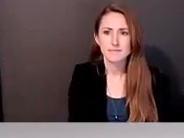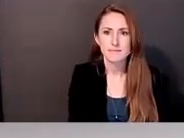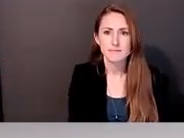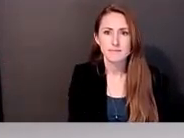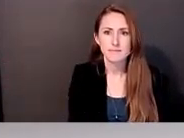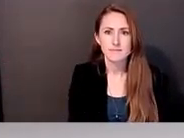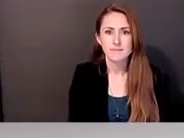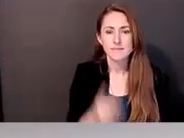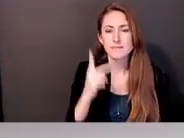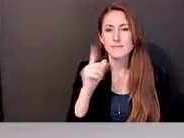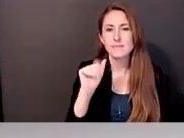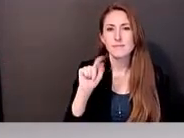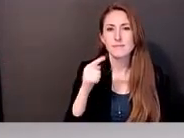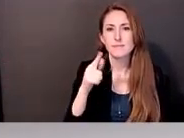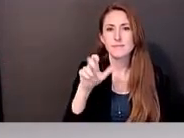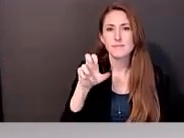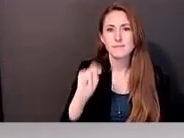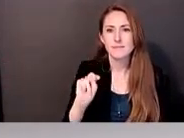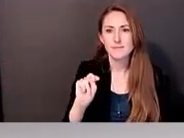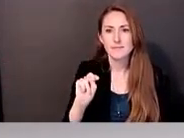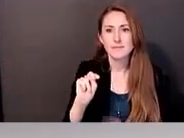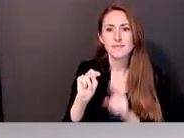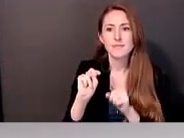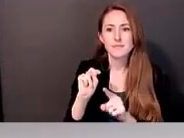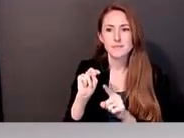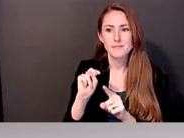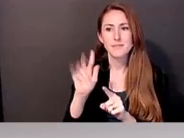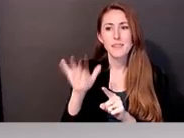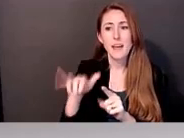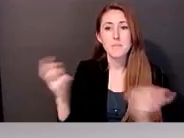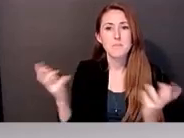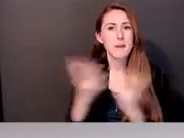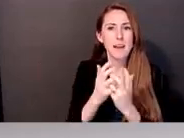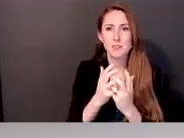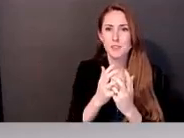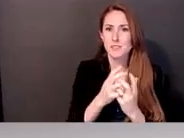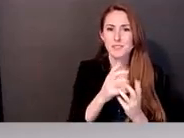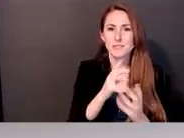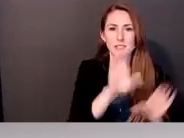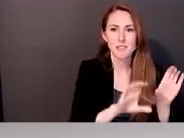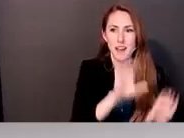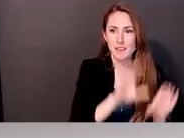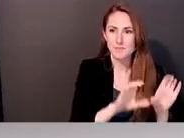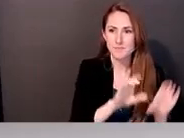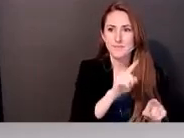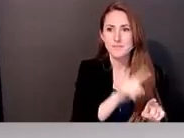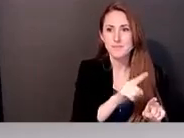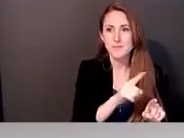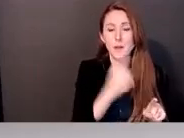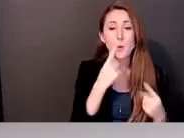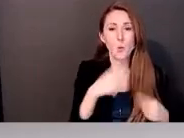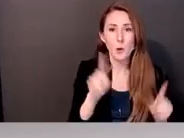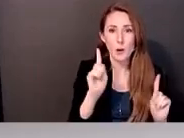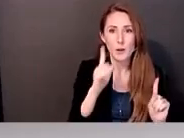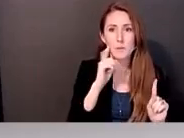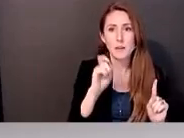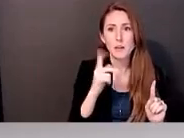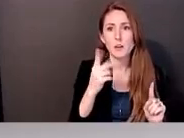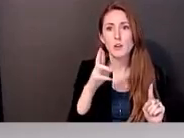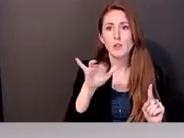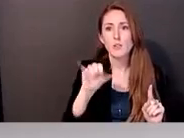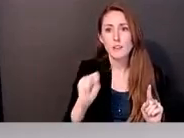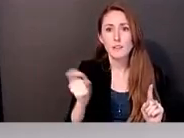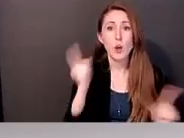So that ties right in with what Jess Chaikin put in the chat. Excellent. Right to the point. This innovation worked because Chris heard from some health